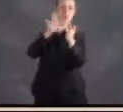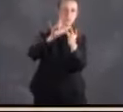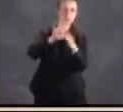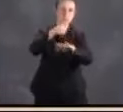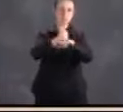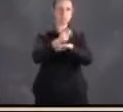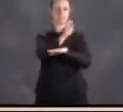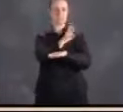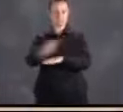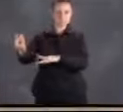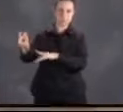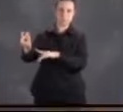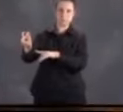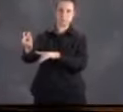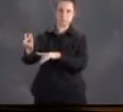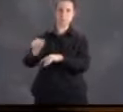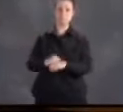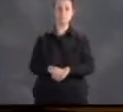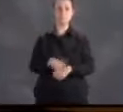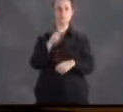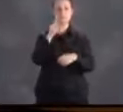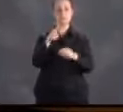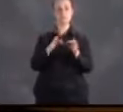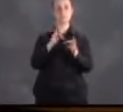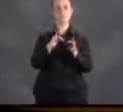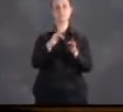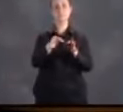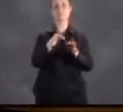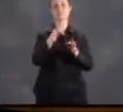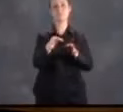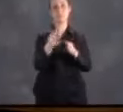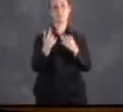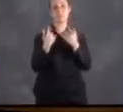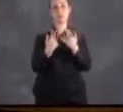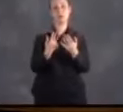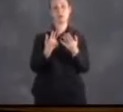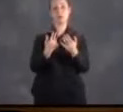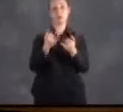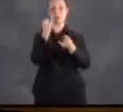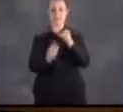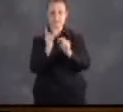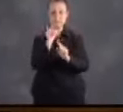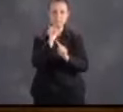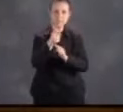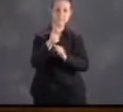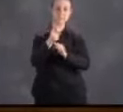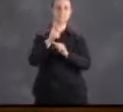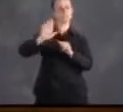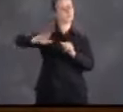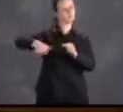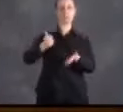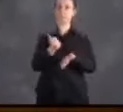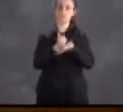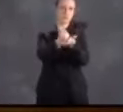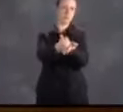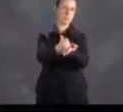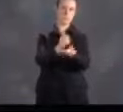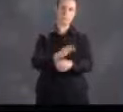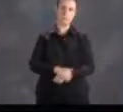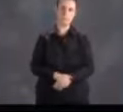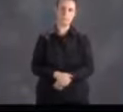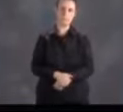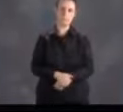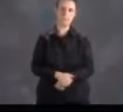to schedule your transportation. If you wait until disaster strikes, it will likely be too late to get special help.